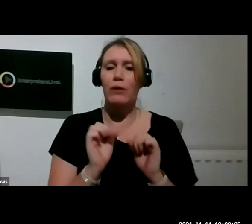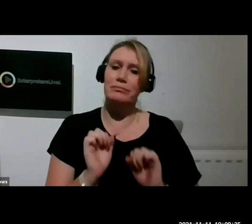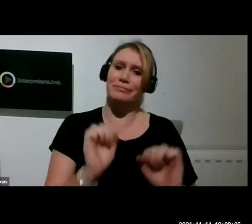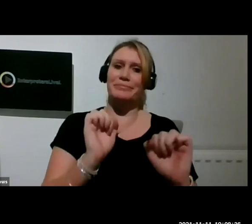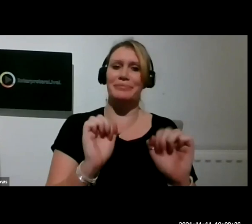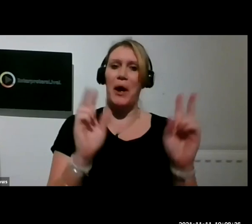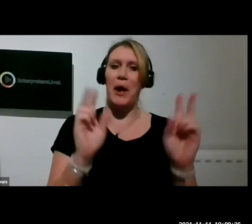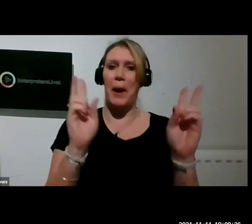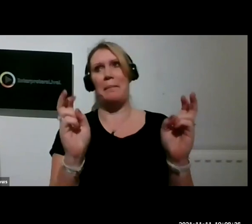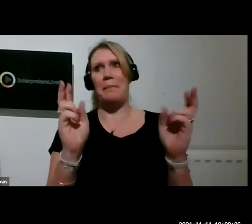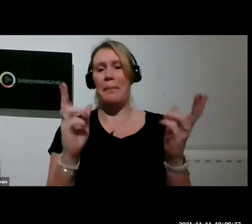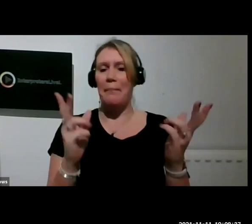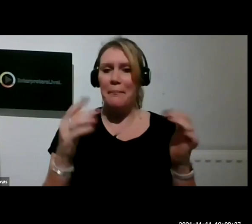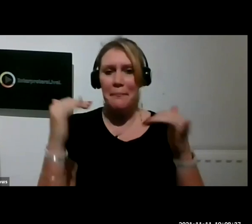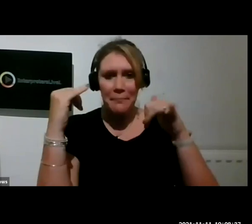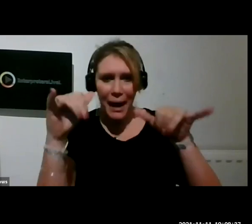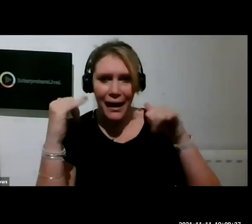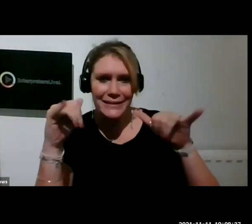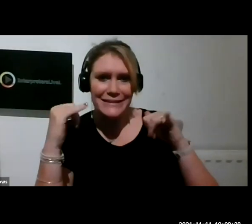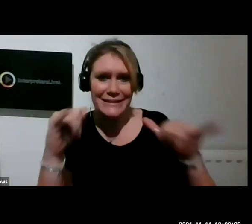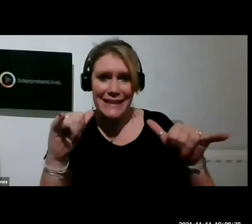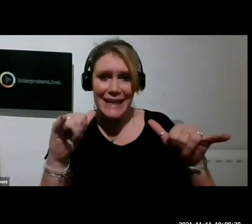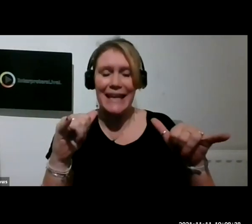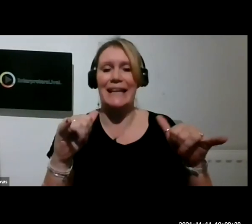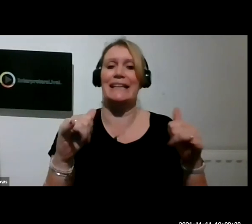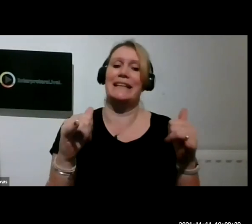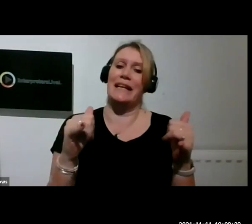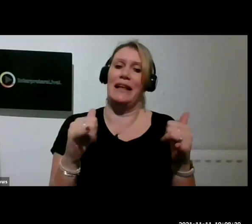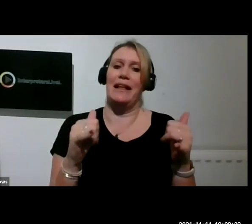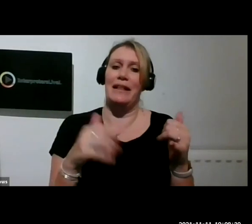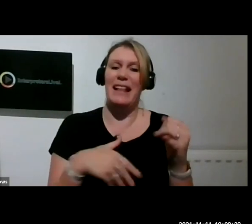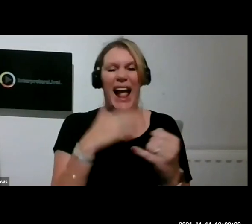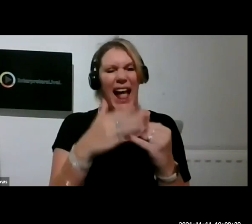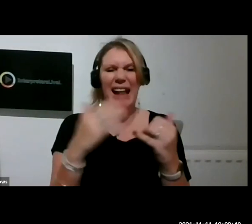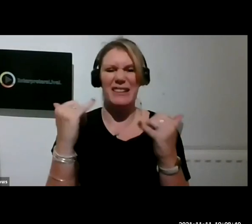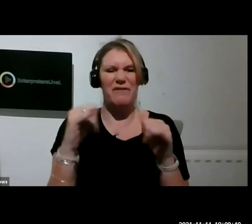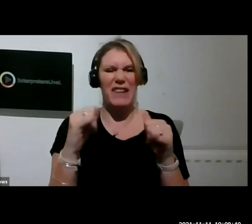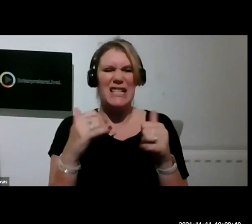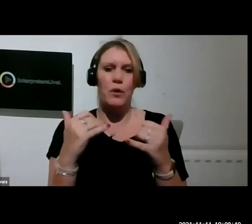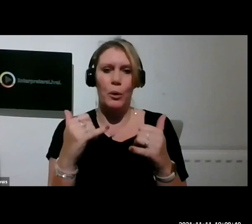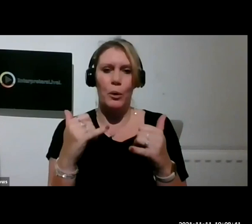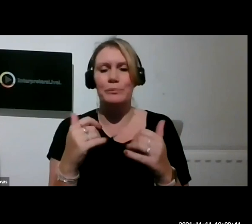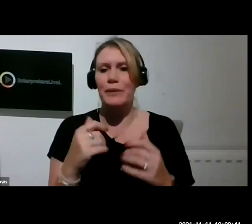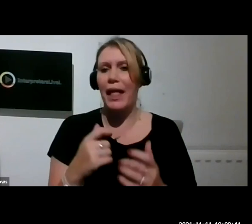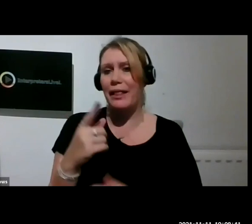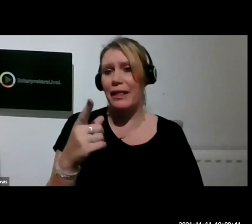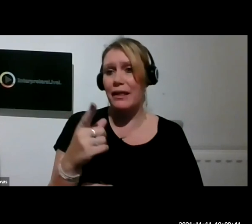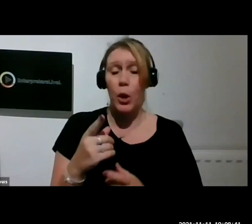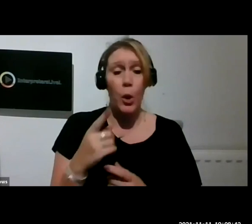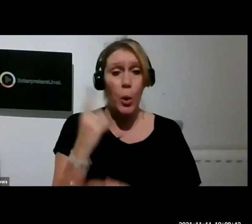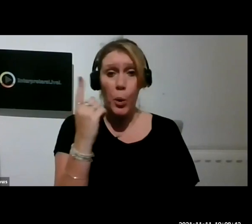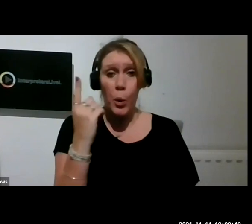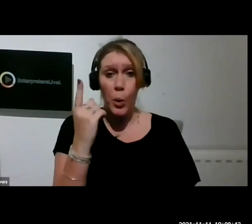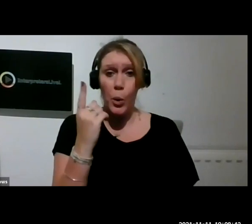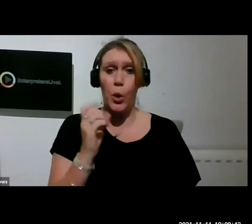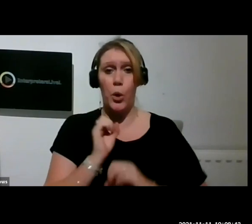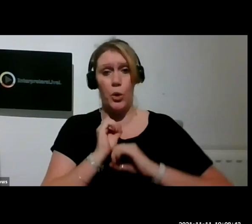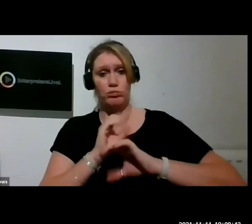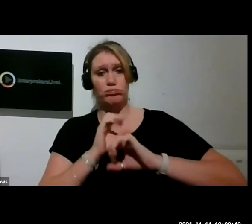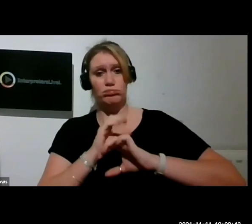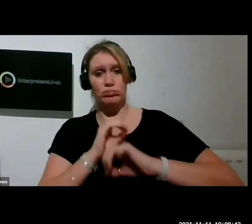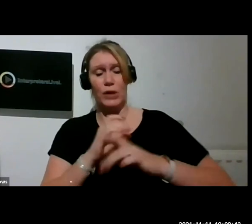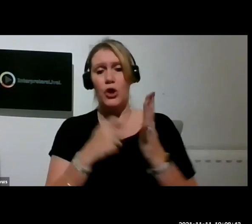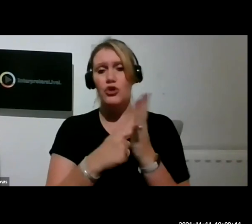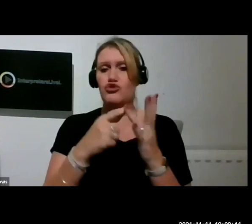by our very own Paralympian, Robin Sergin at MBE, also known as Angry Fish, who will be introducing emerging